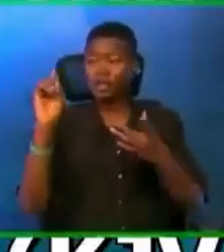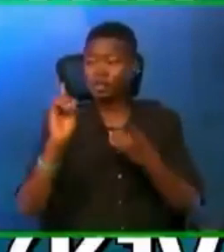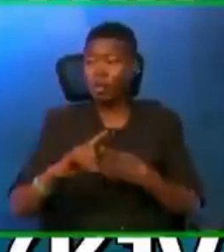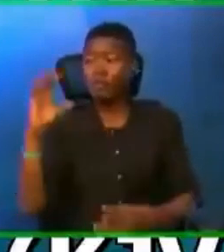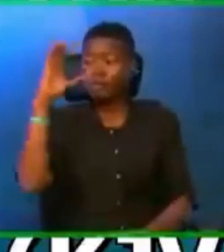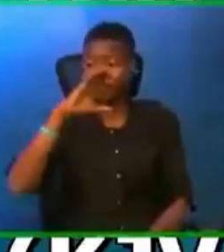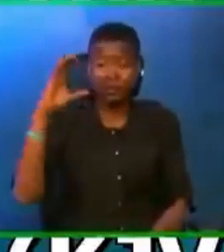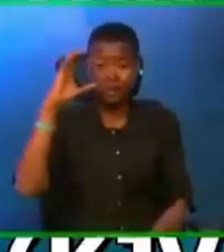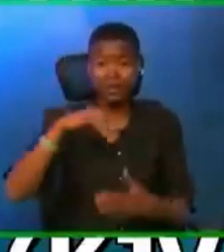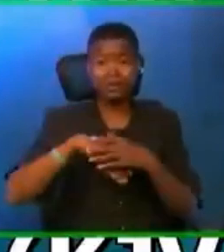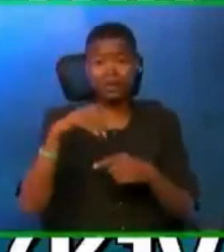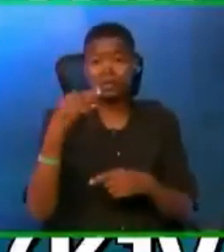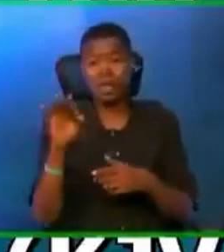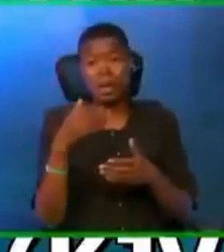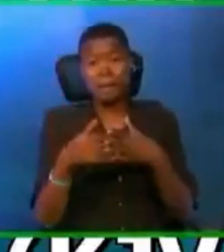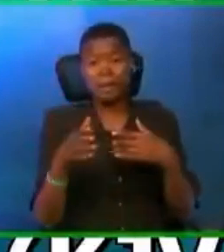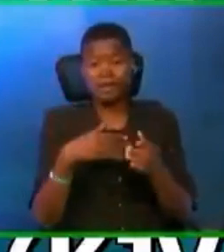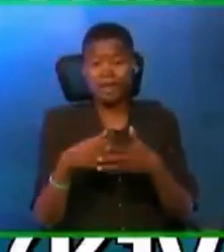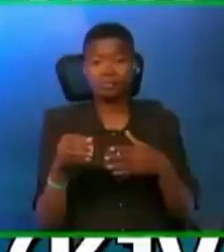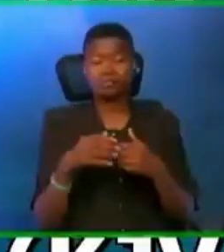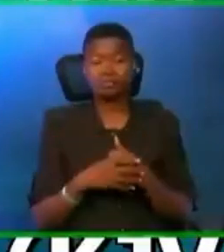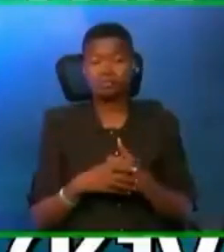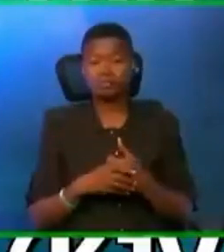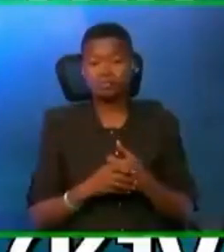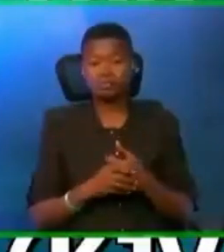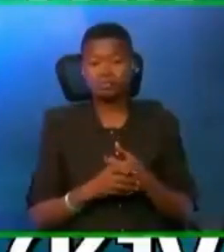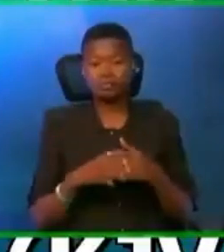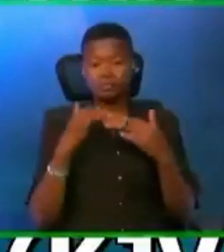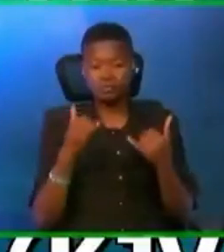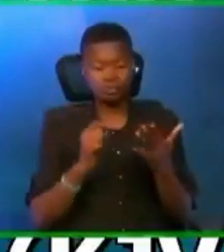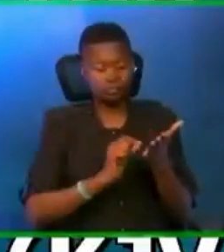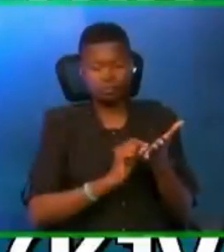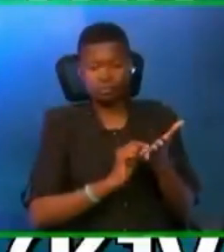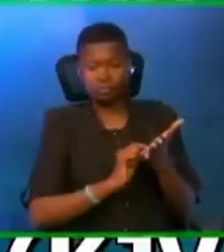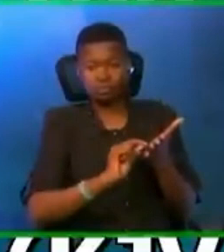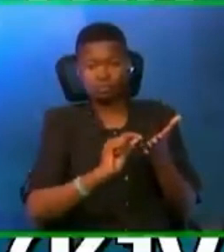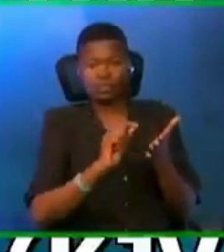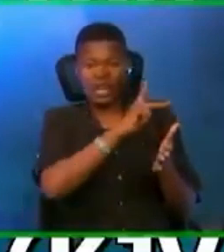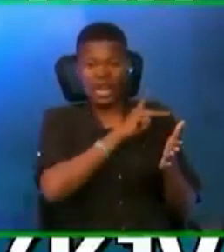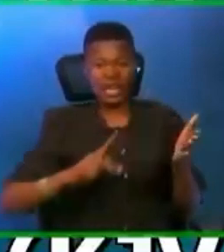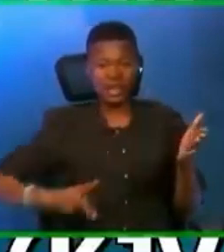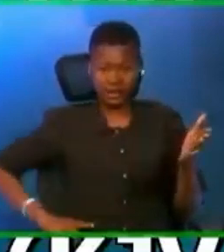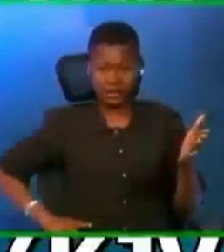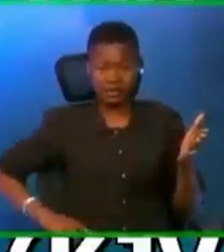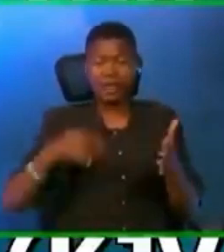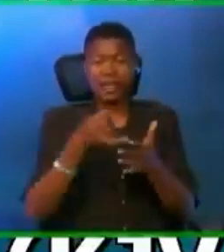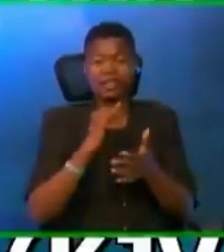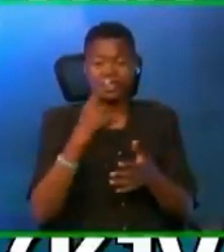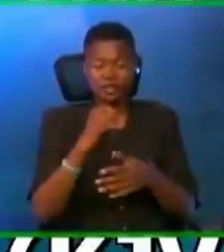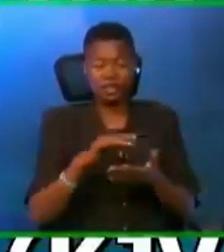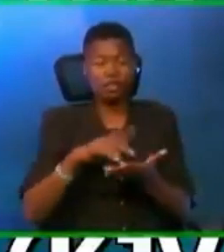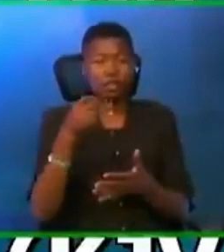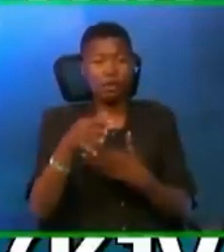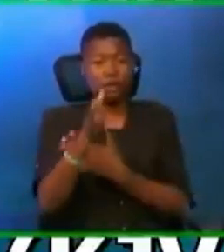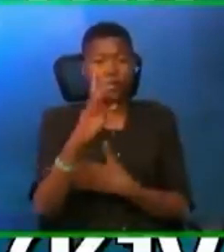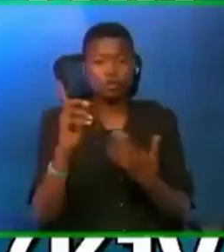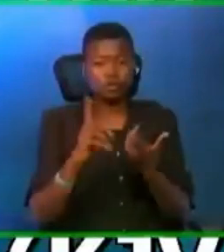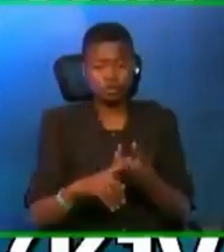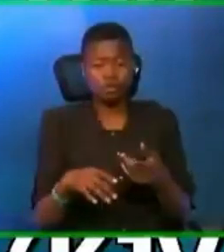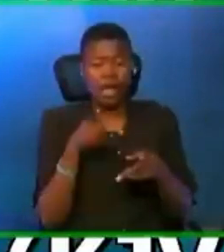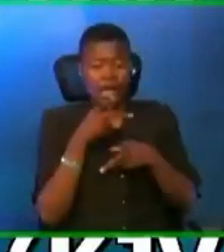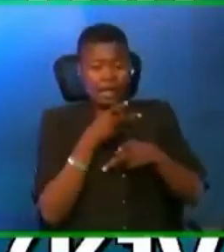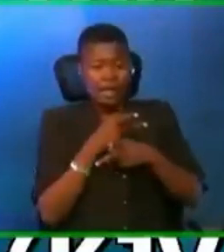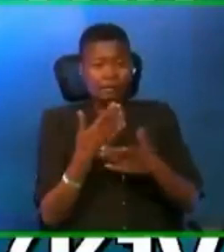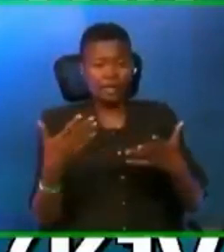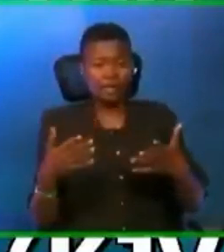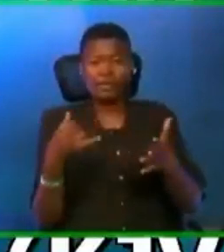set out a matter. Please, underline kings. It is the glory of God to conceal a thing. It is